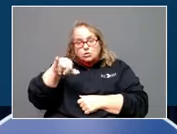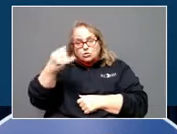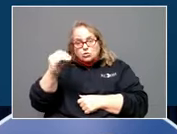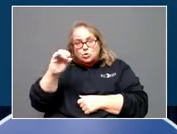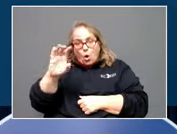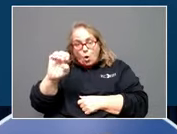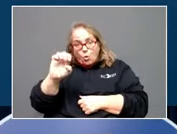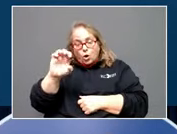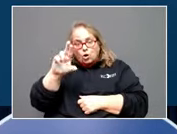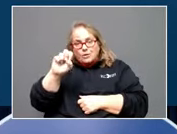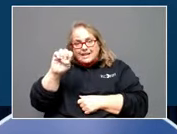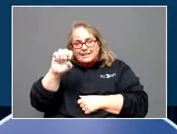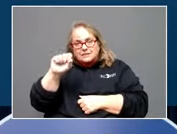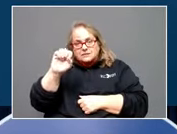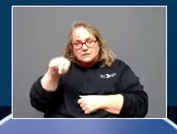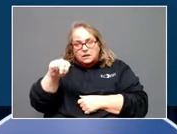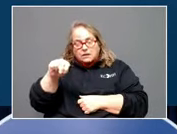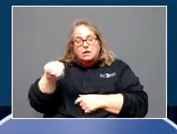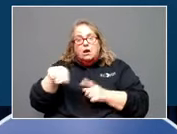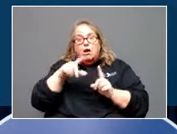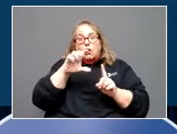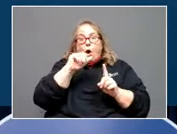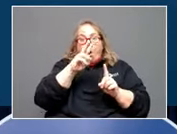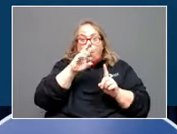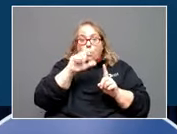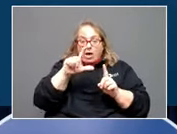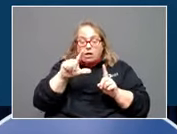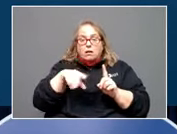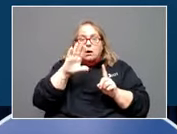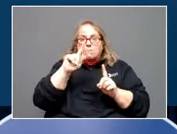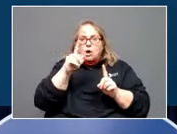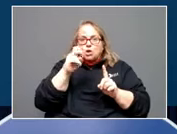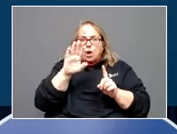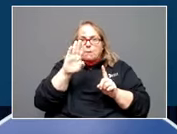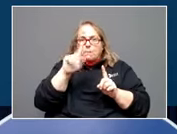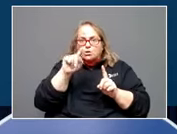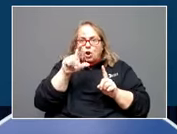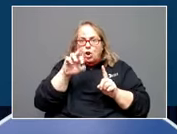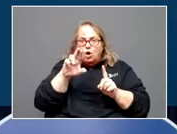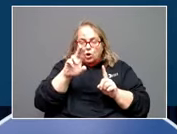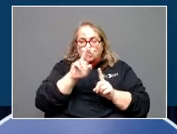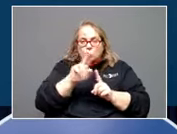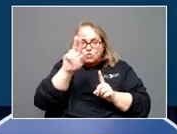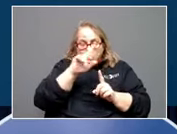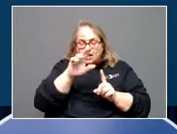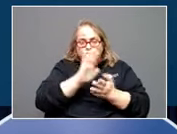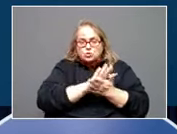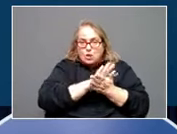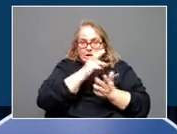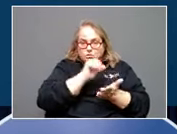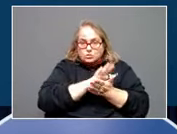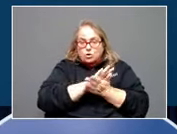County, it's at the Butler Gymnasium. Muhlenberg County, Neal's Chapel General Baptist Church. Graves County, the old